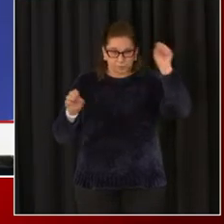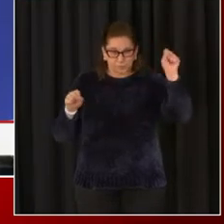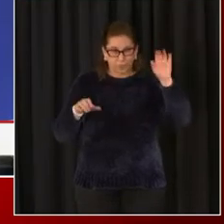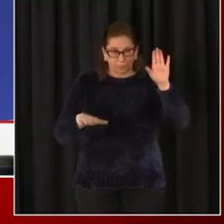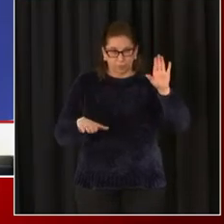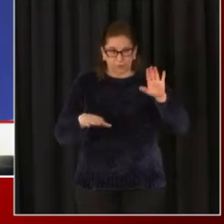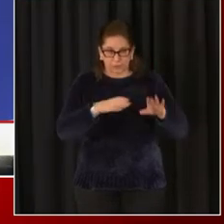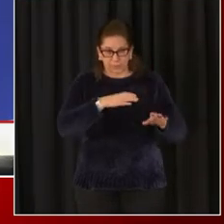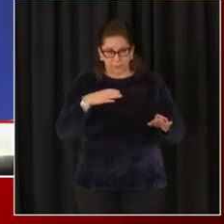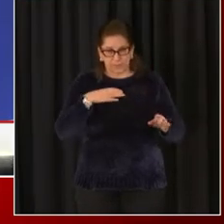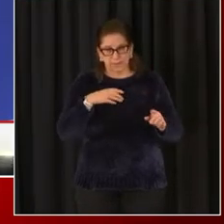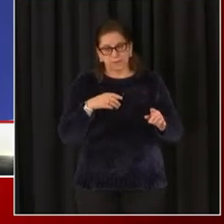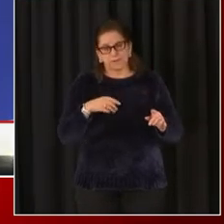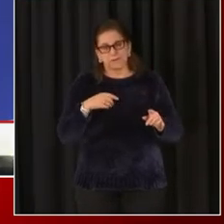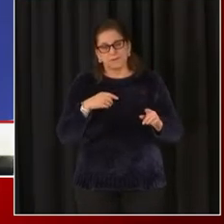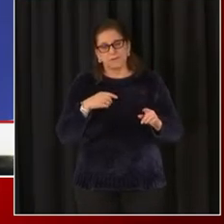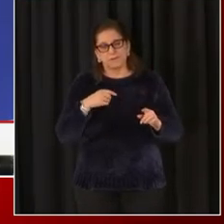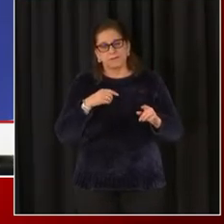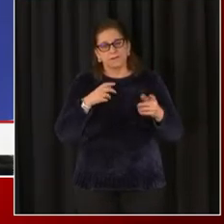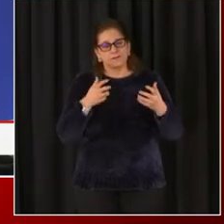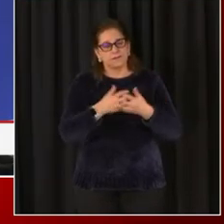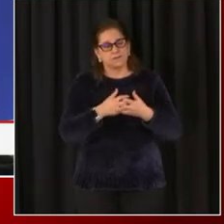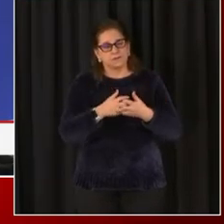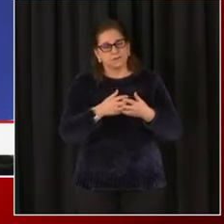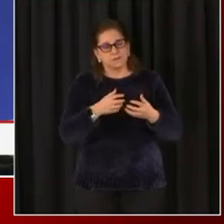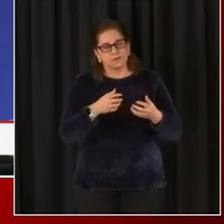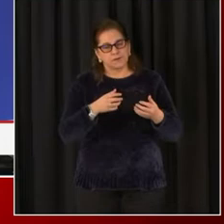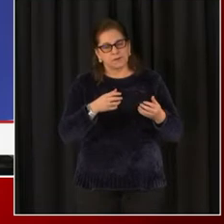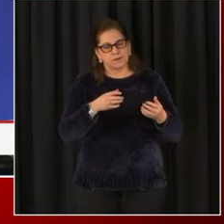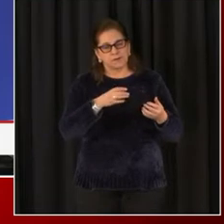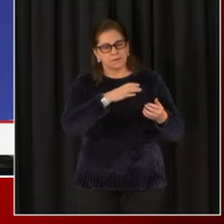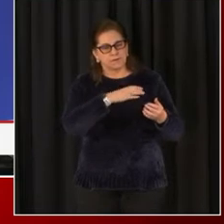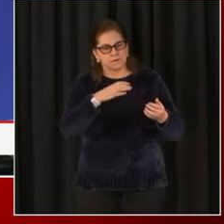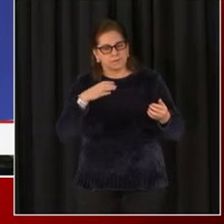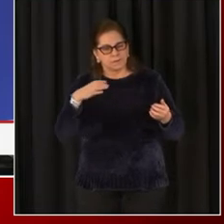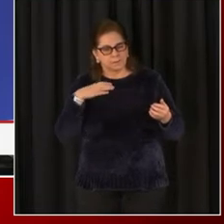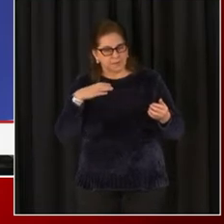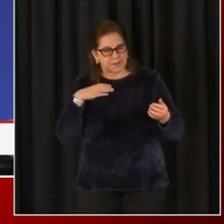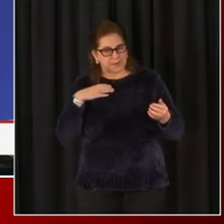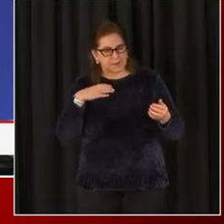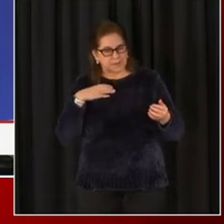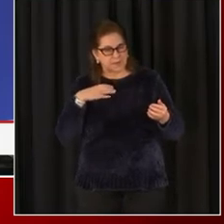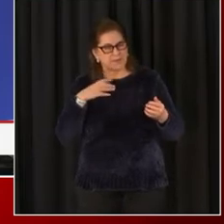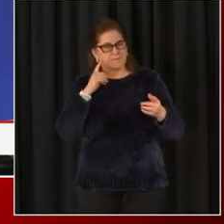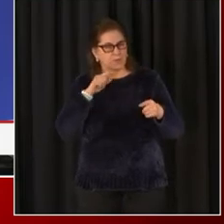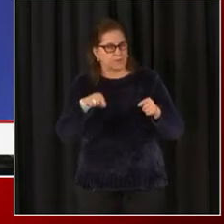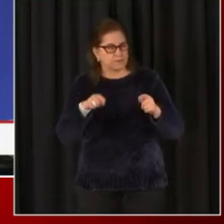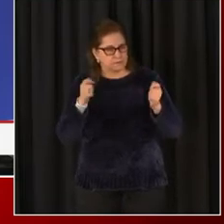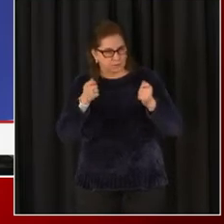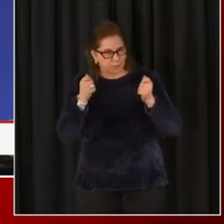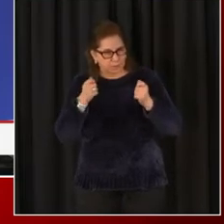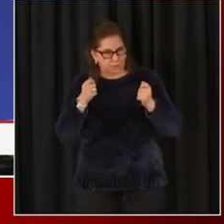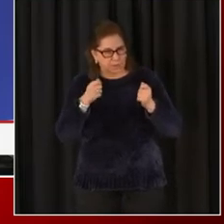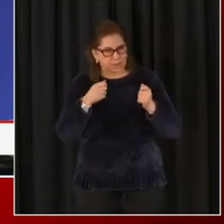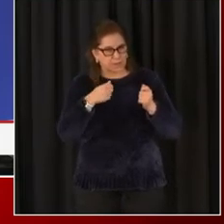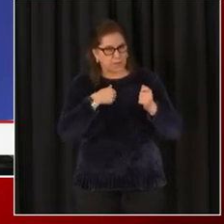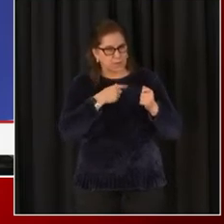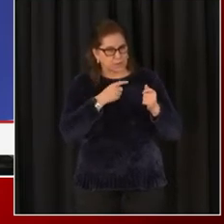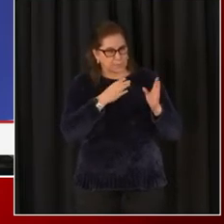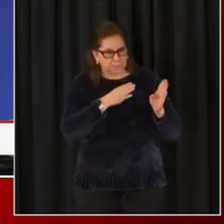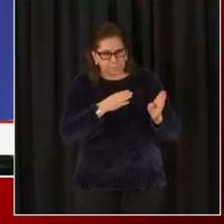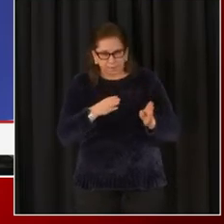inauguration committee. And the, uh, the joint congressional committee, uh, for the inaugural ceremonies, uh, it was a well